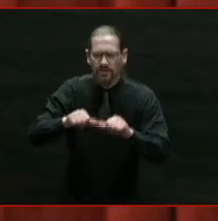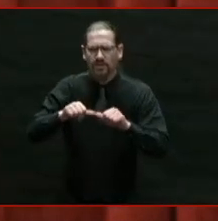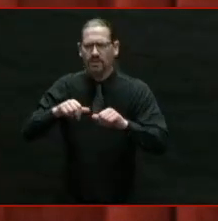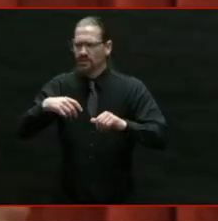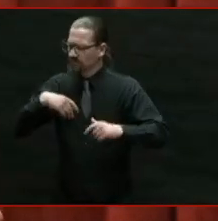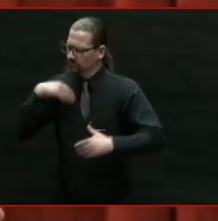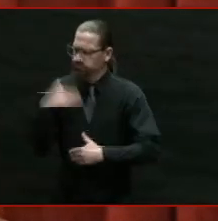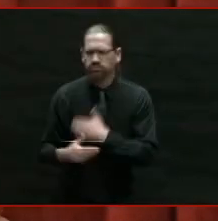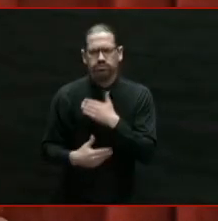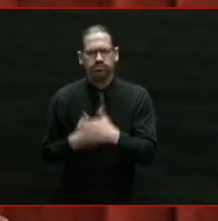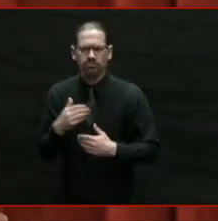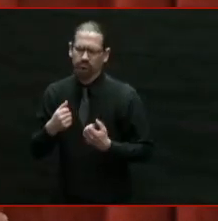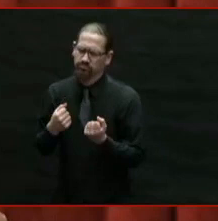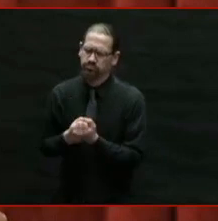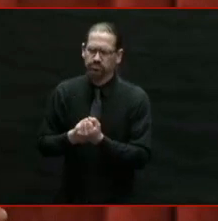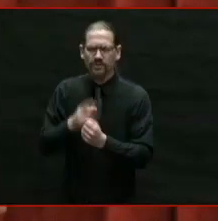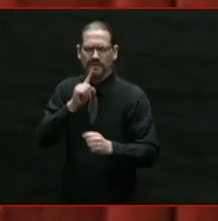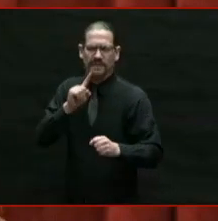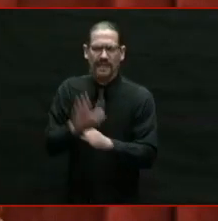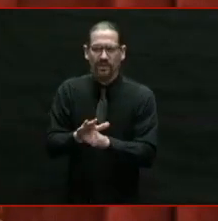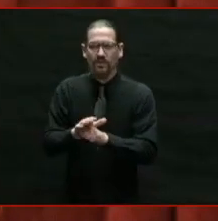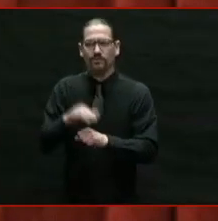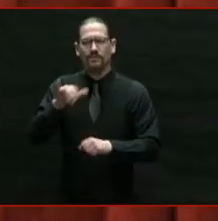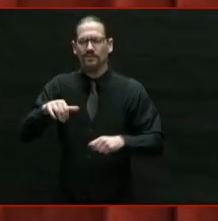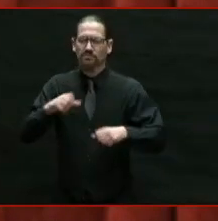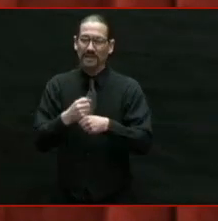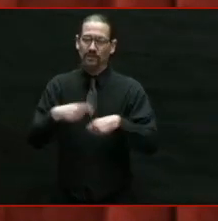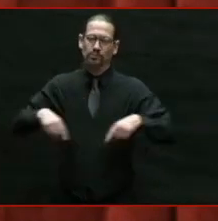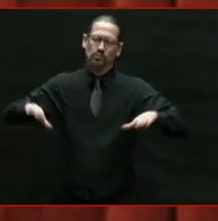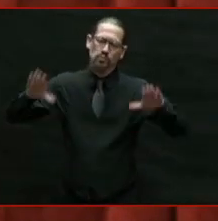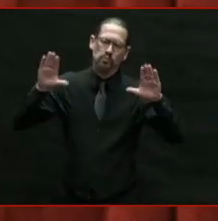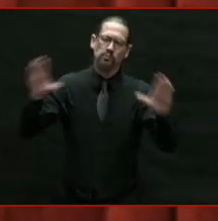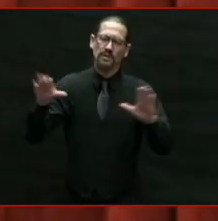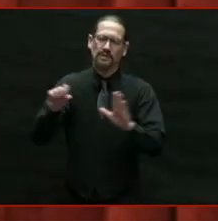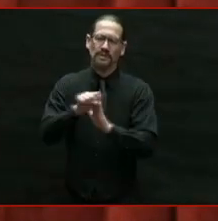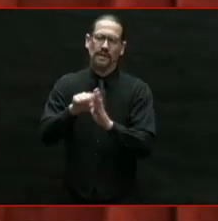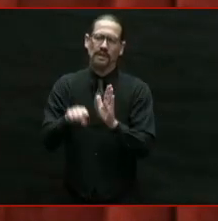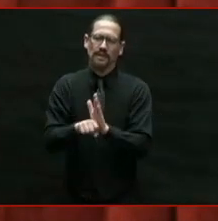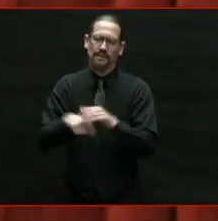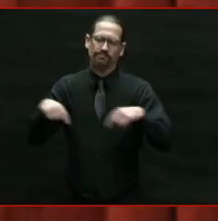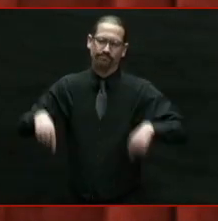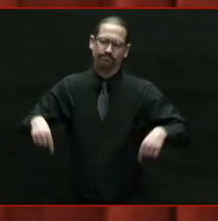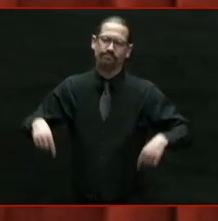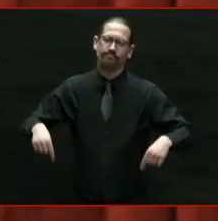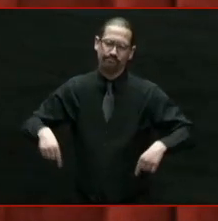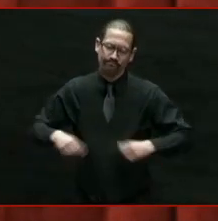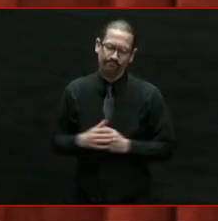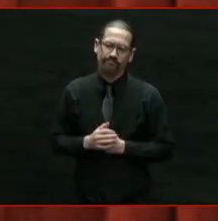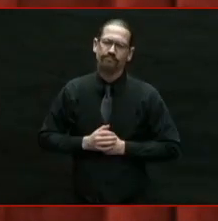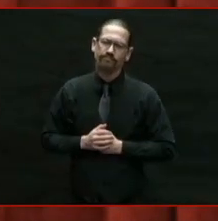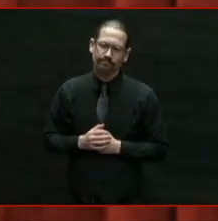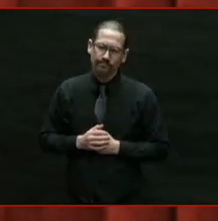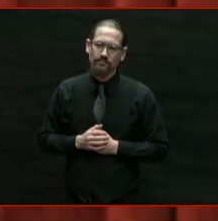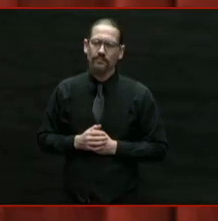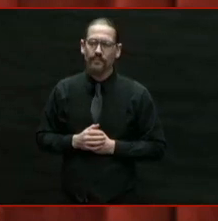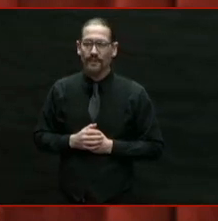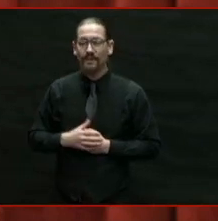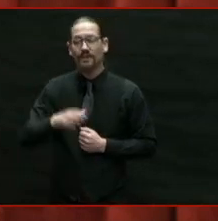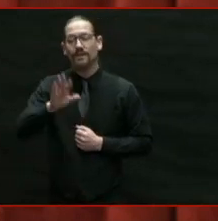to our great state. And that is why, my fellow Rhode Islanders, I stand before you tonight